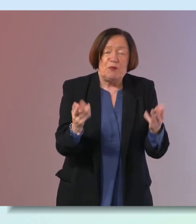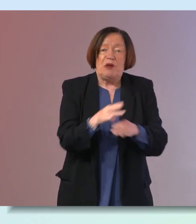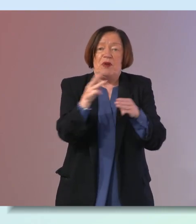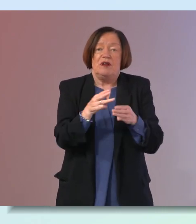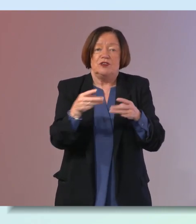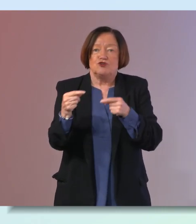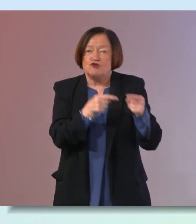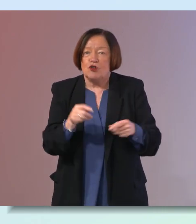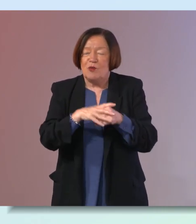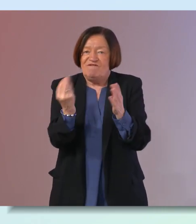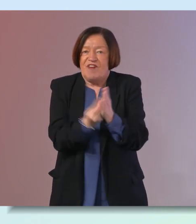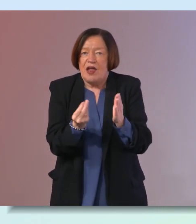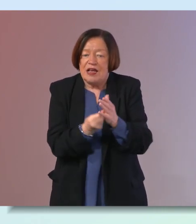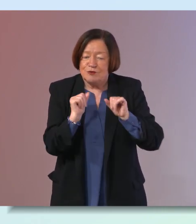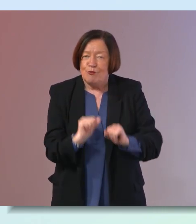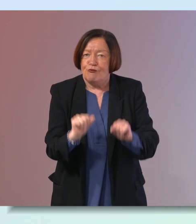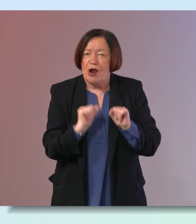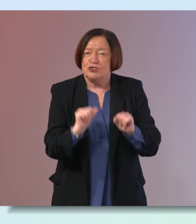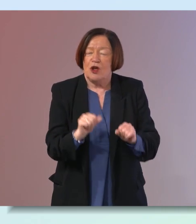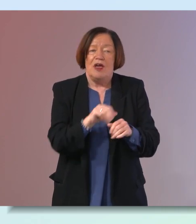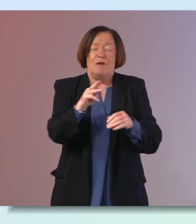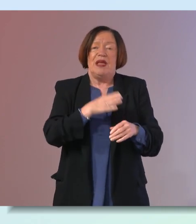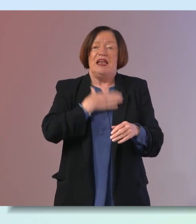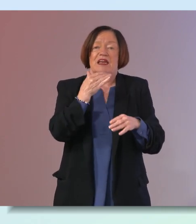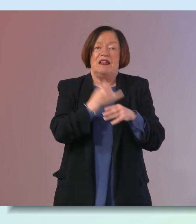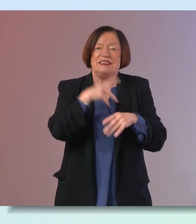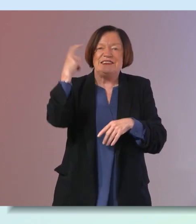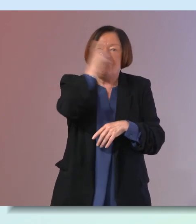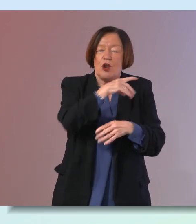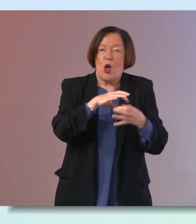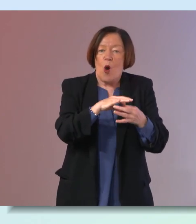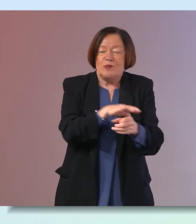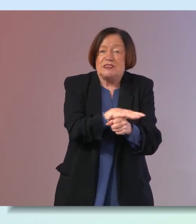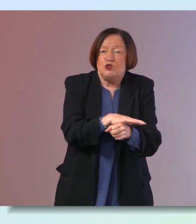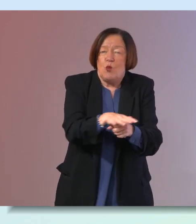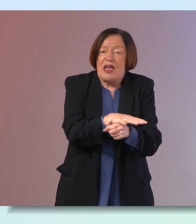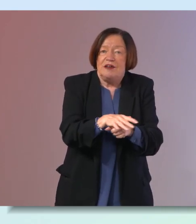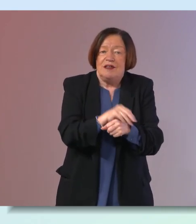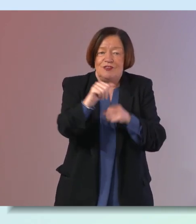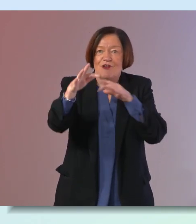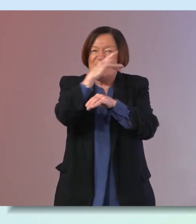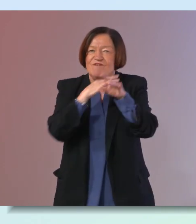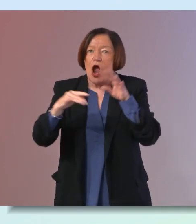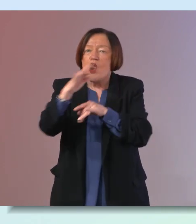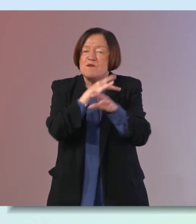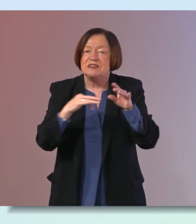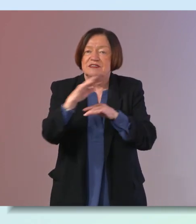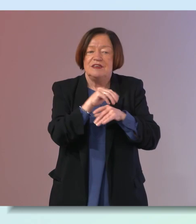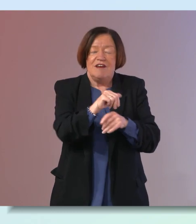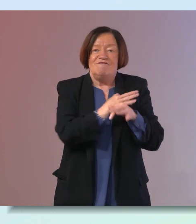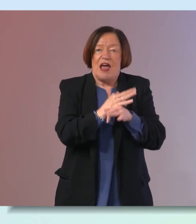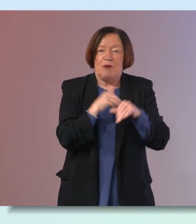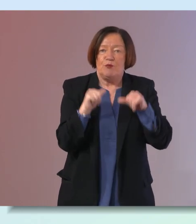struggling with financial pressures people living in difficult home circumstances or environments as well as family